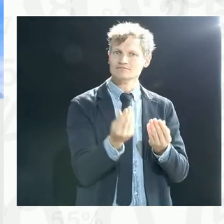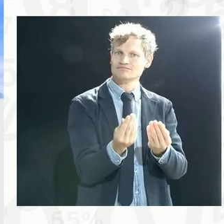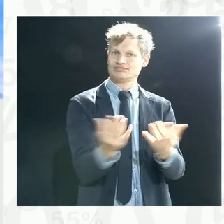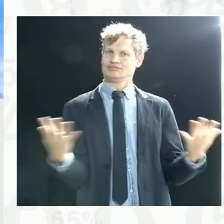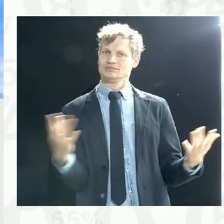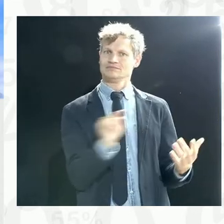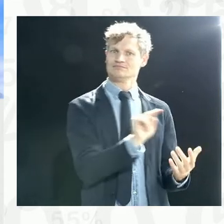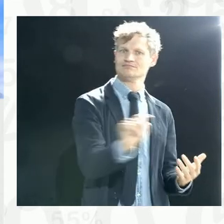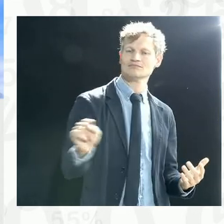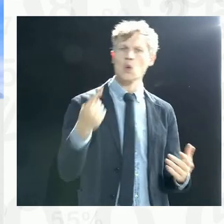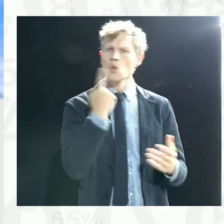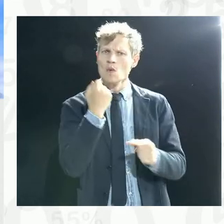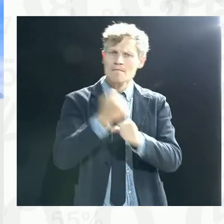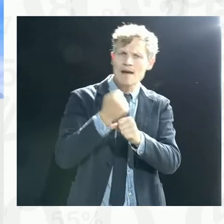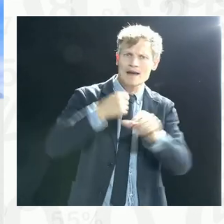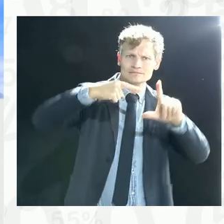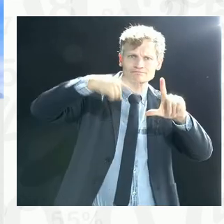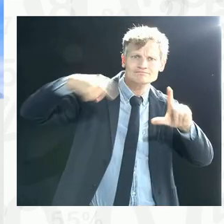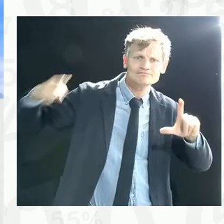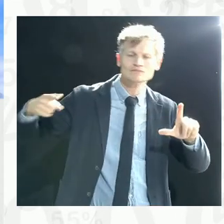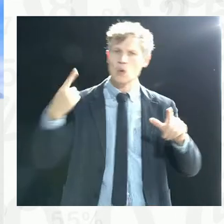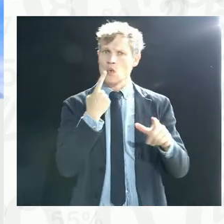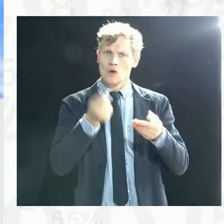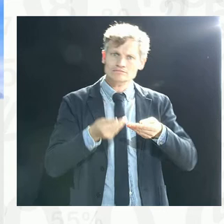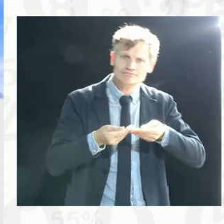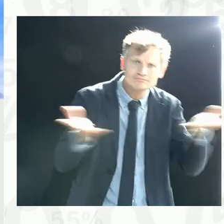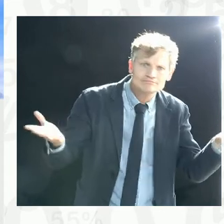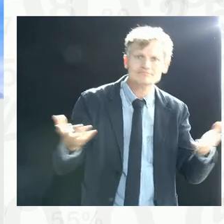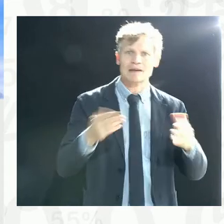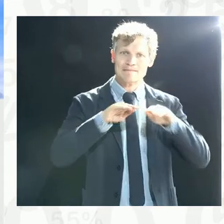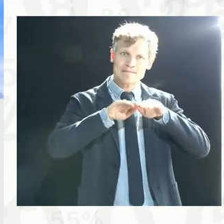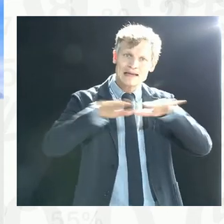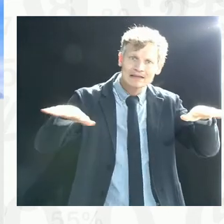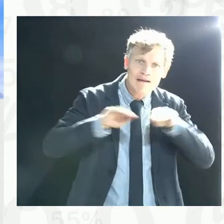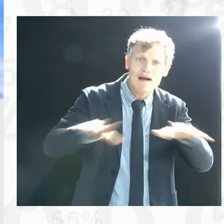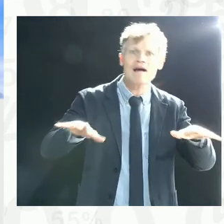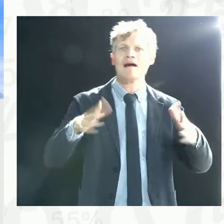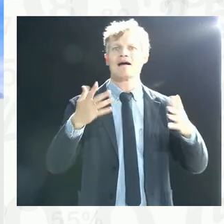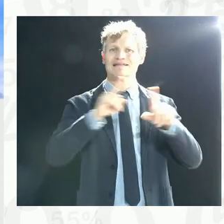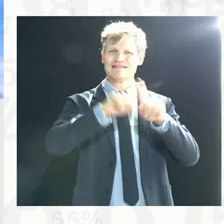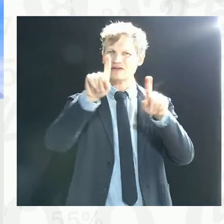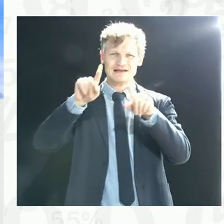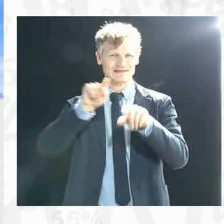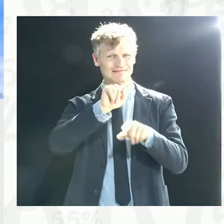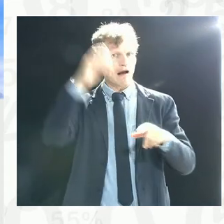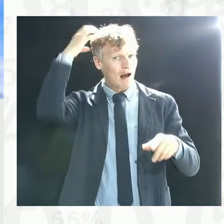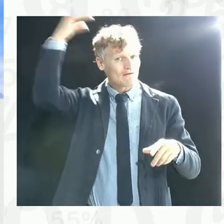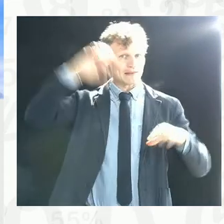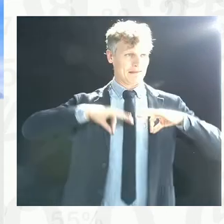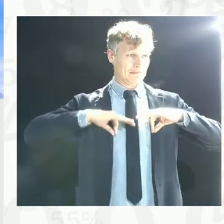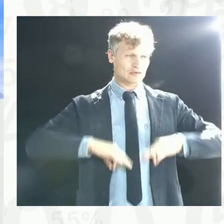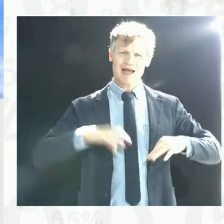suppliers, the media, the ministries, and all sorts of engagement.